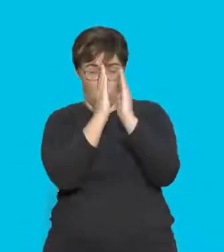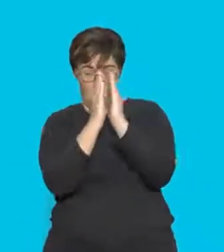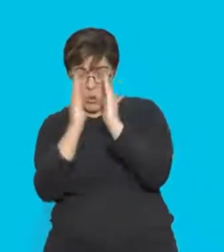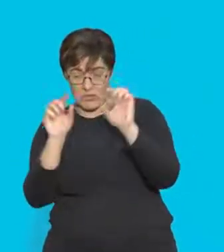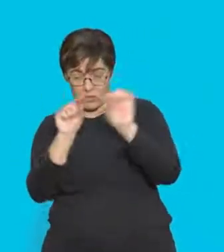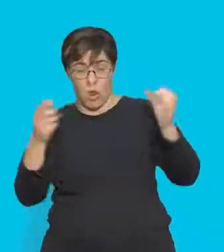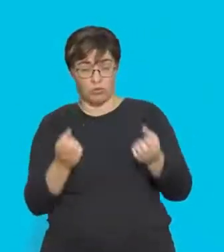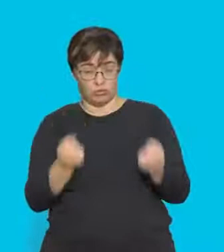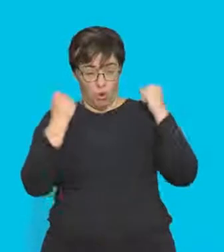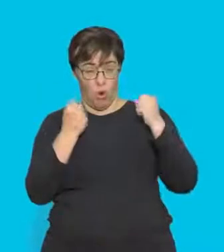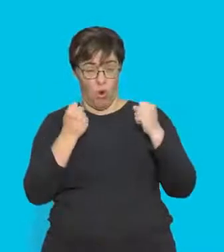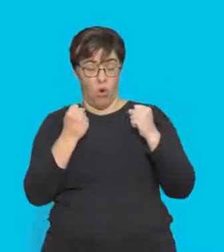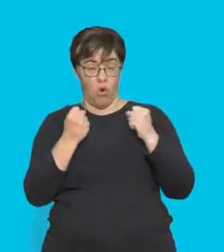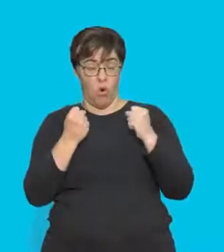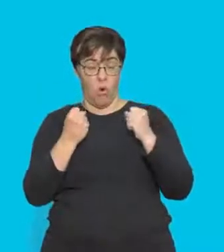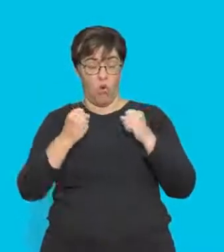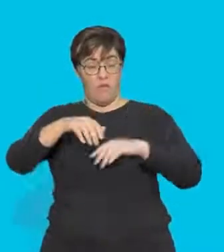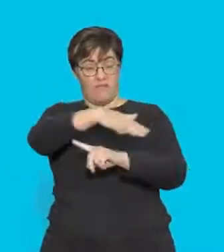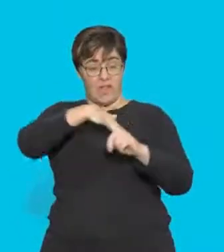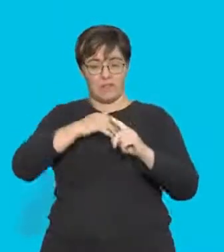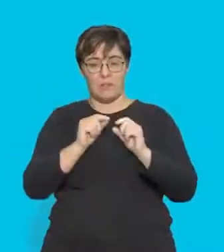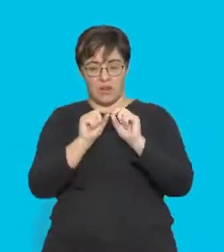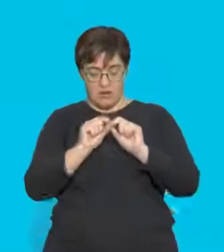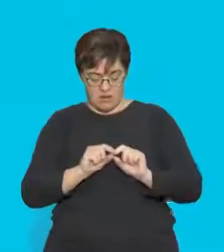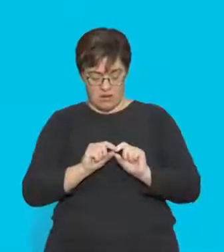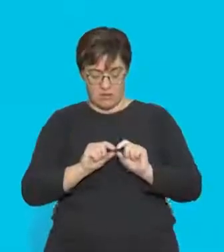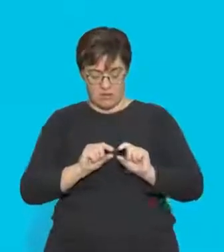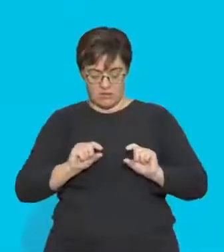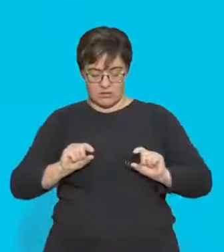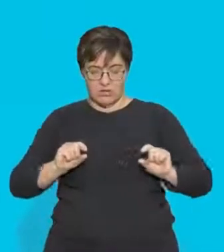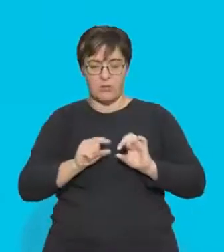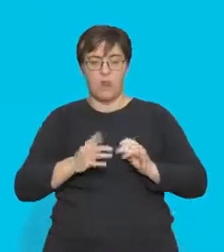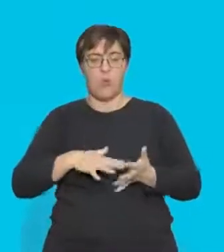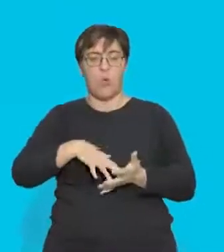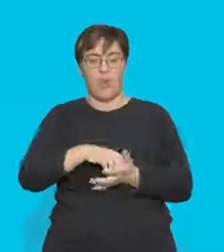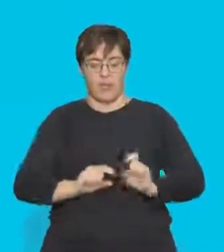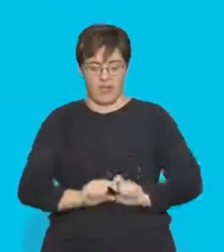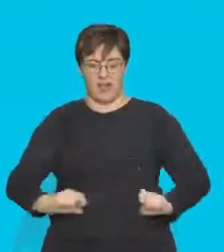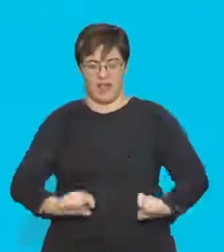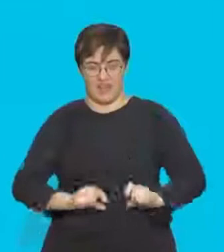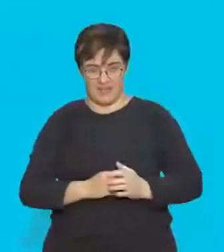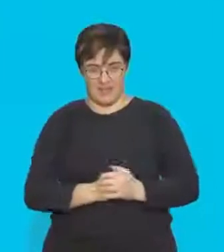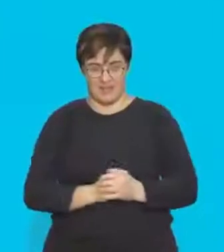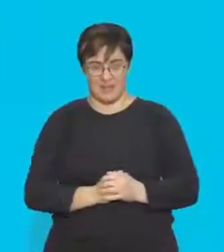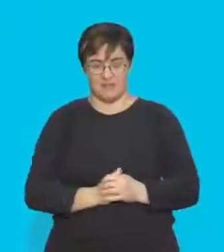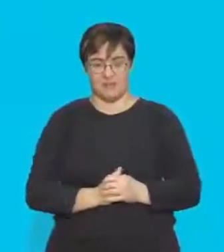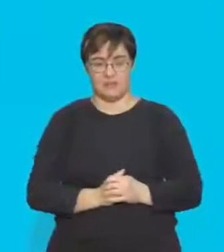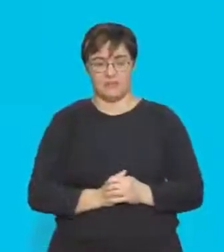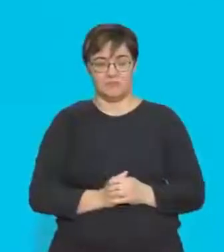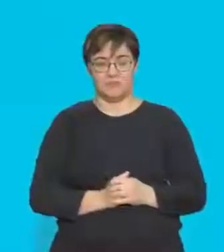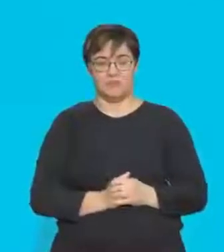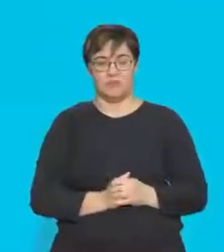I've put in further away from the magnetic, from this current carrying conductor.